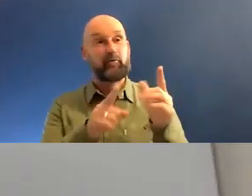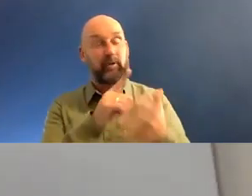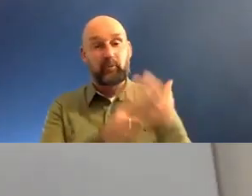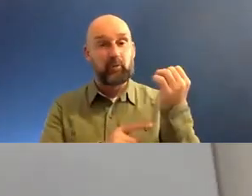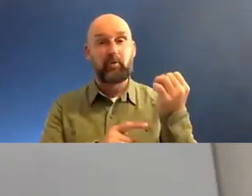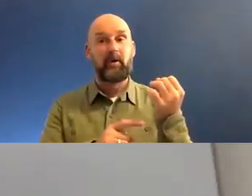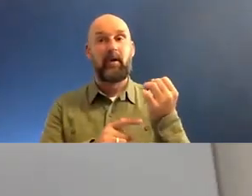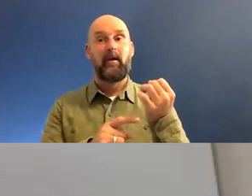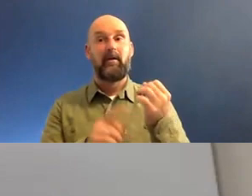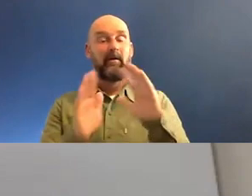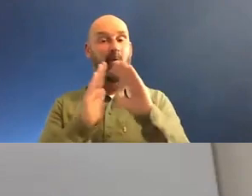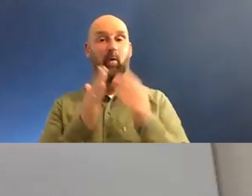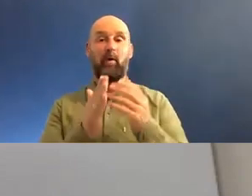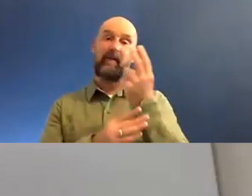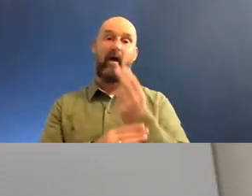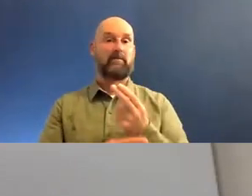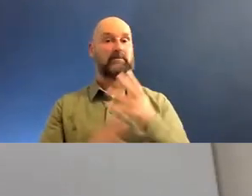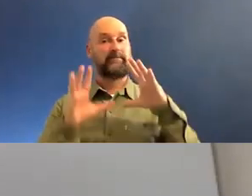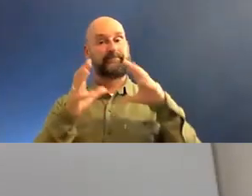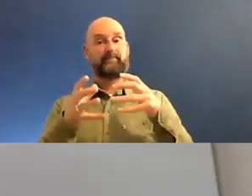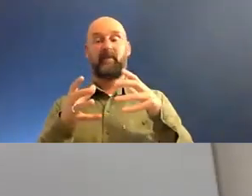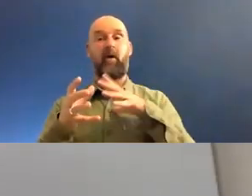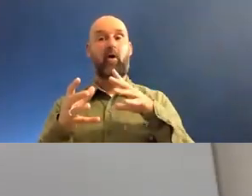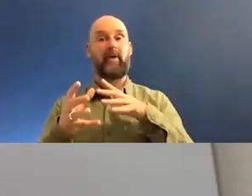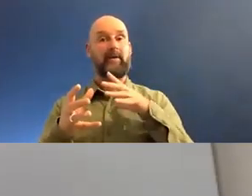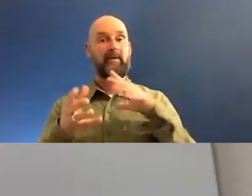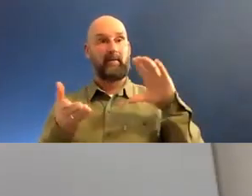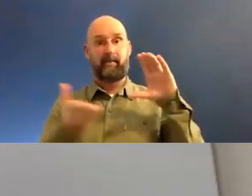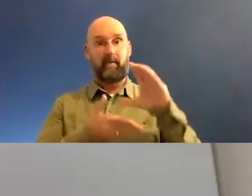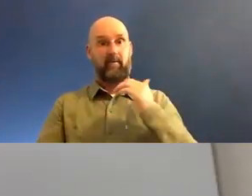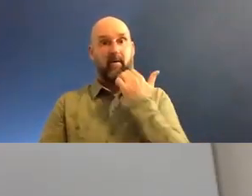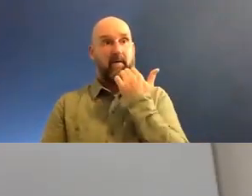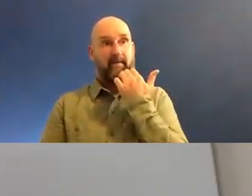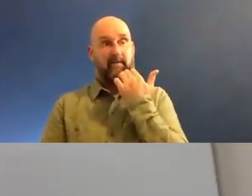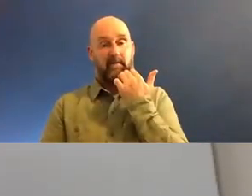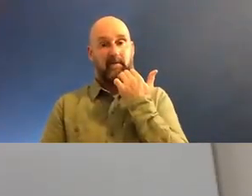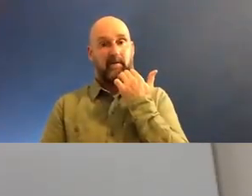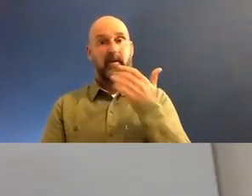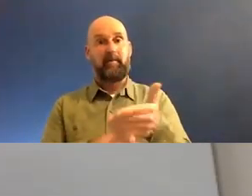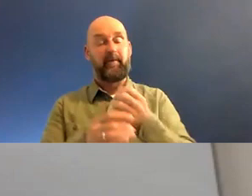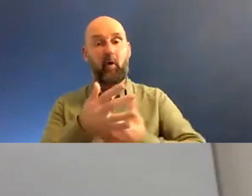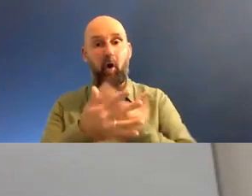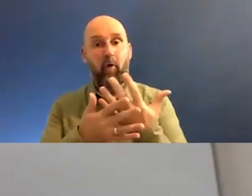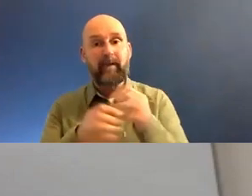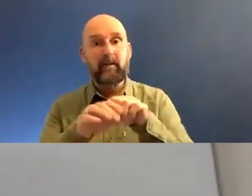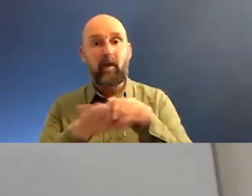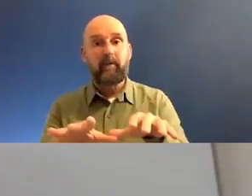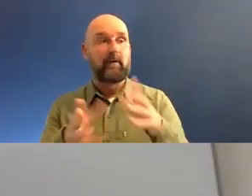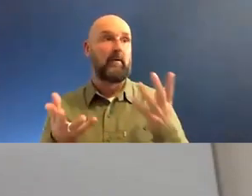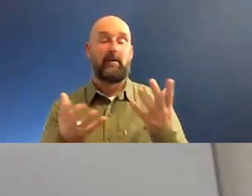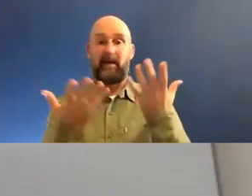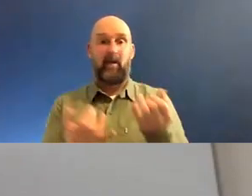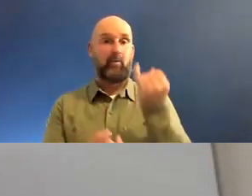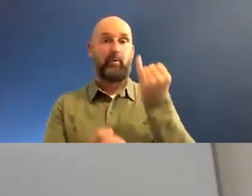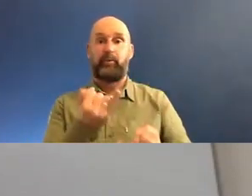arts, the world of arts was already massively underfunded, um, prior to COVID. And obviously we know that now